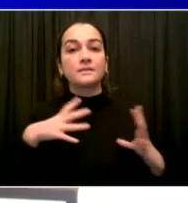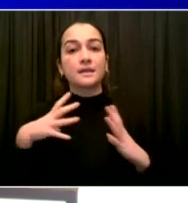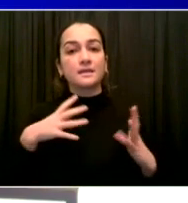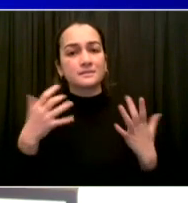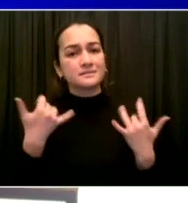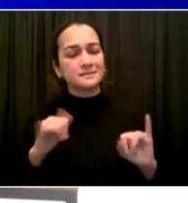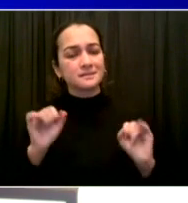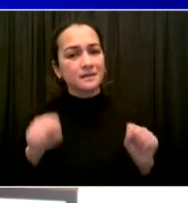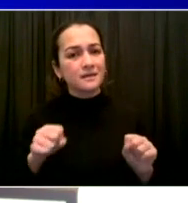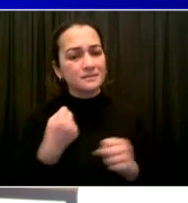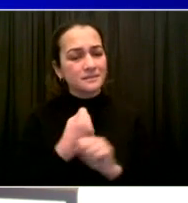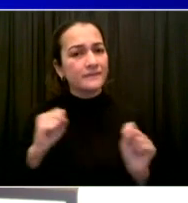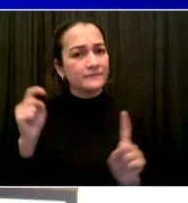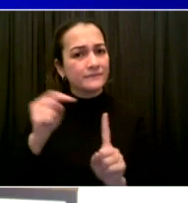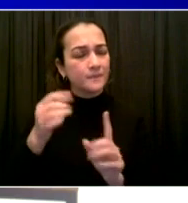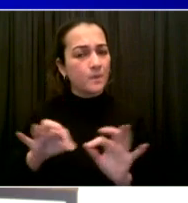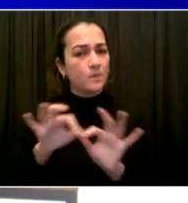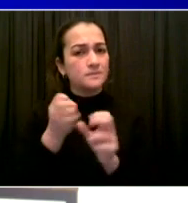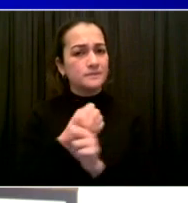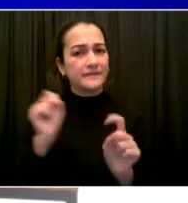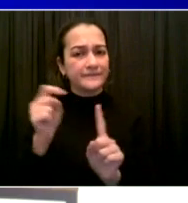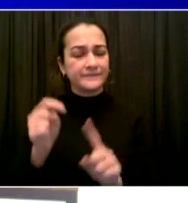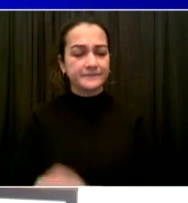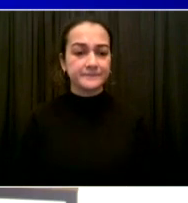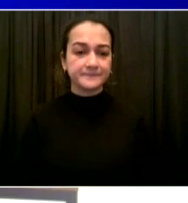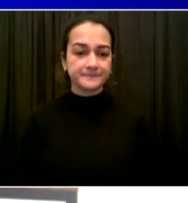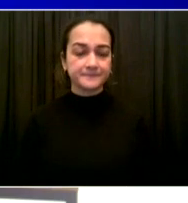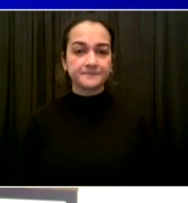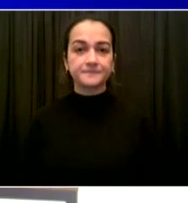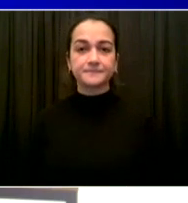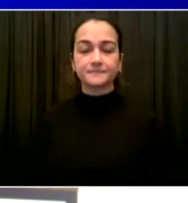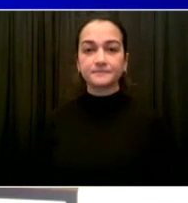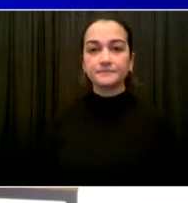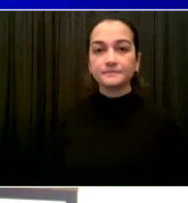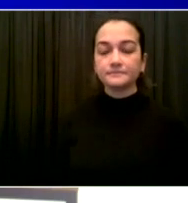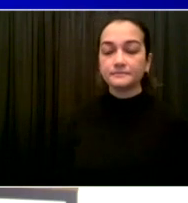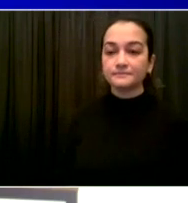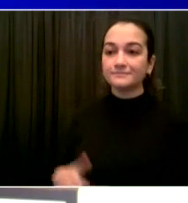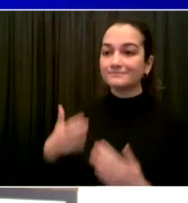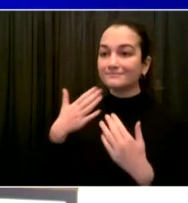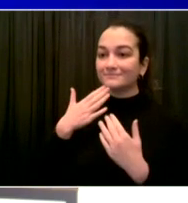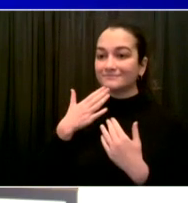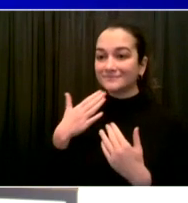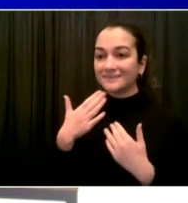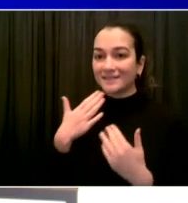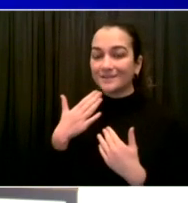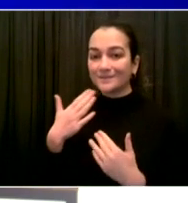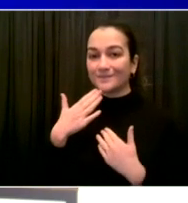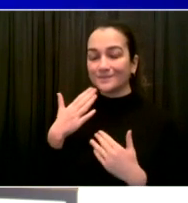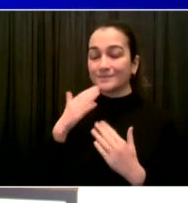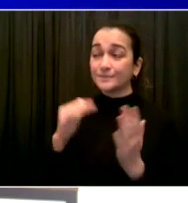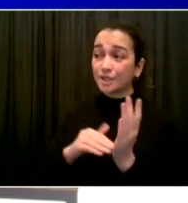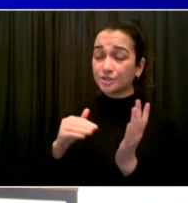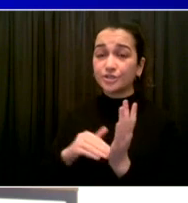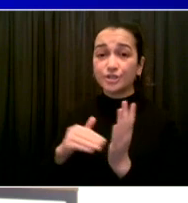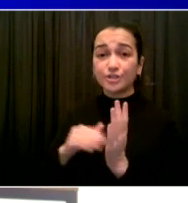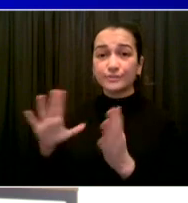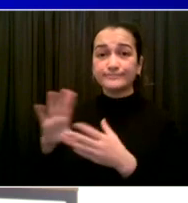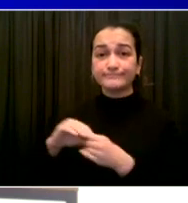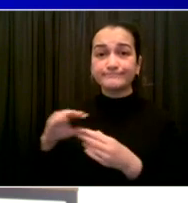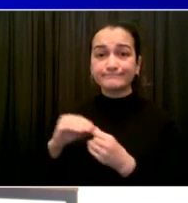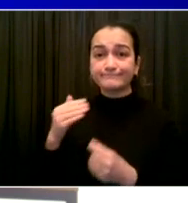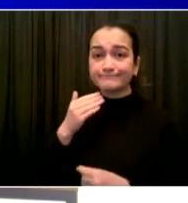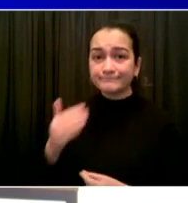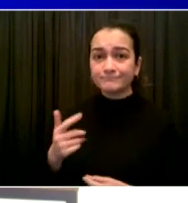the city know how to handle these challenging situations and ever-changing situations. But I will emphasize what Dr. Choksi said. This is